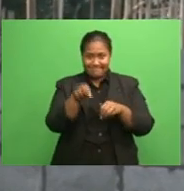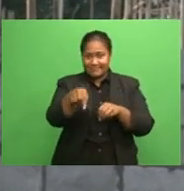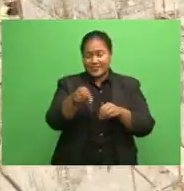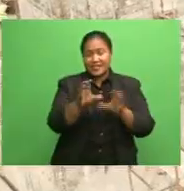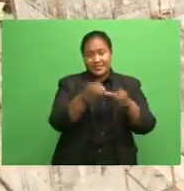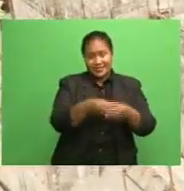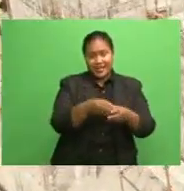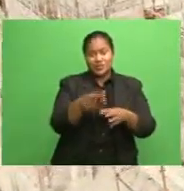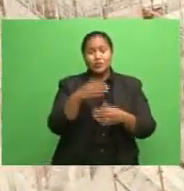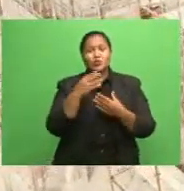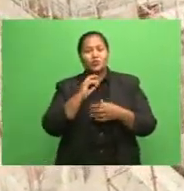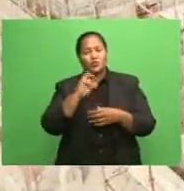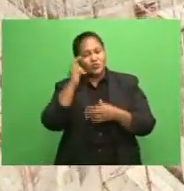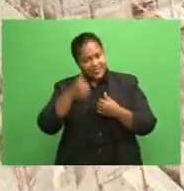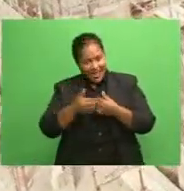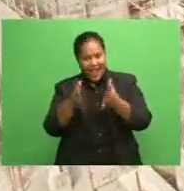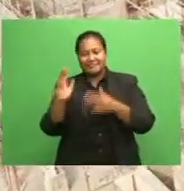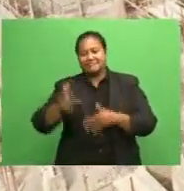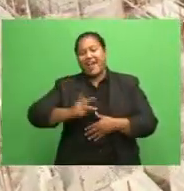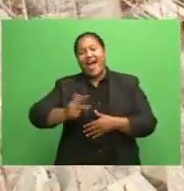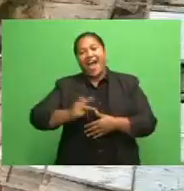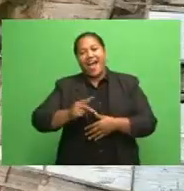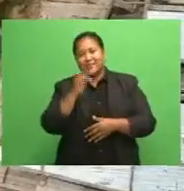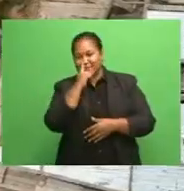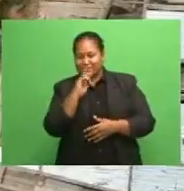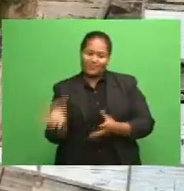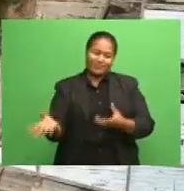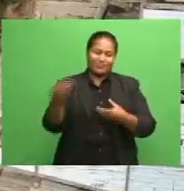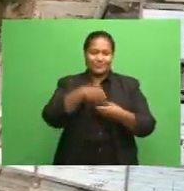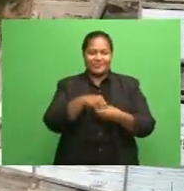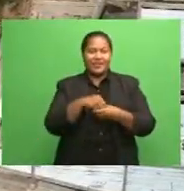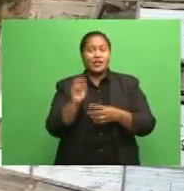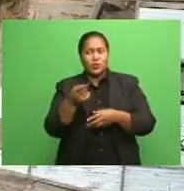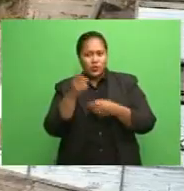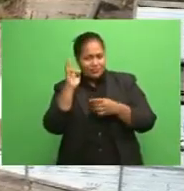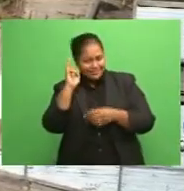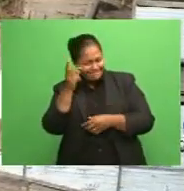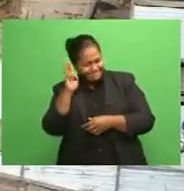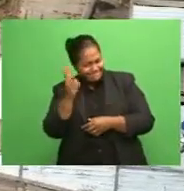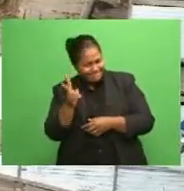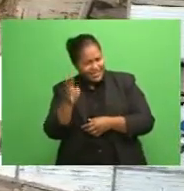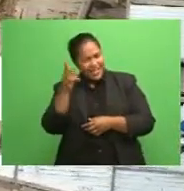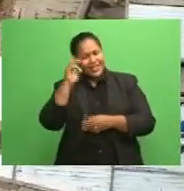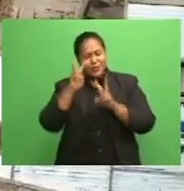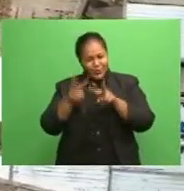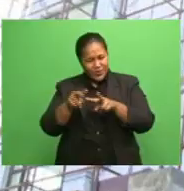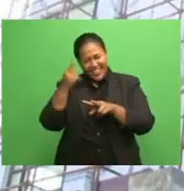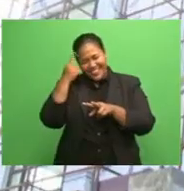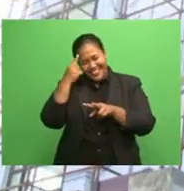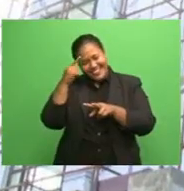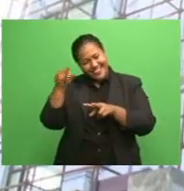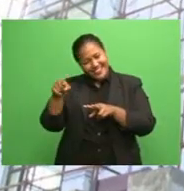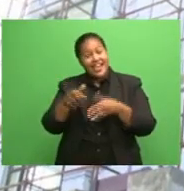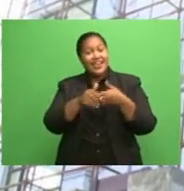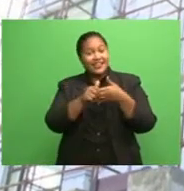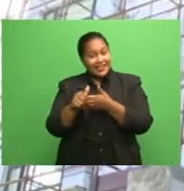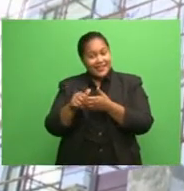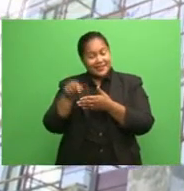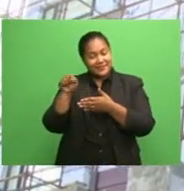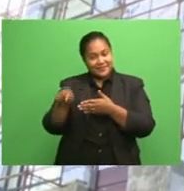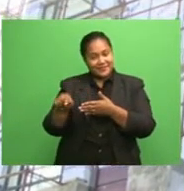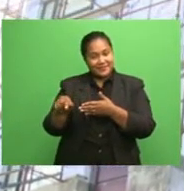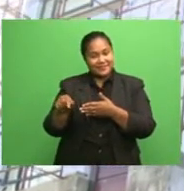hiring people and to actually read, look and rethink in a more lean and mean fashion to